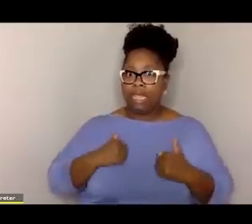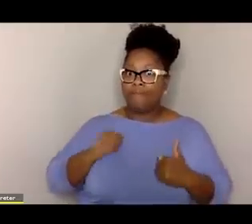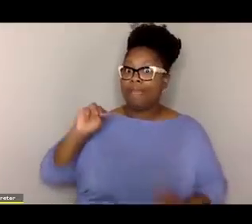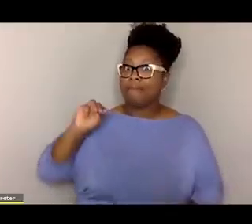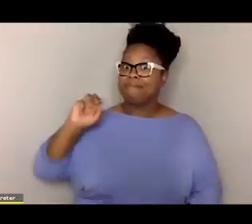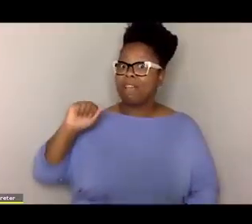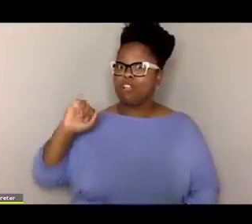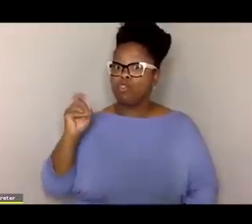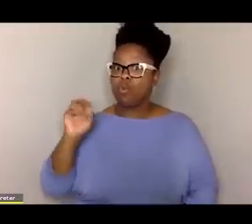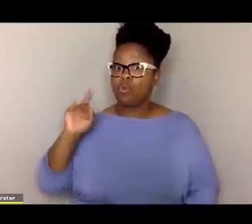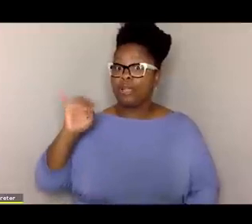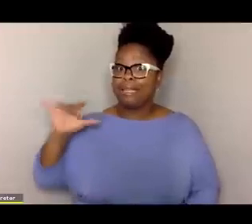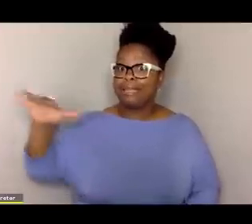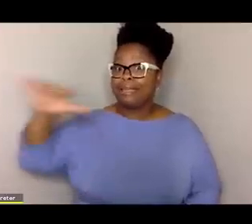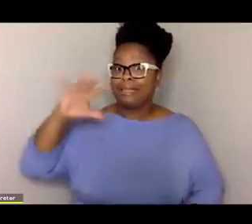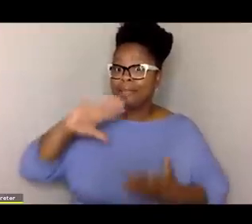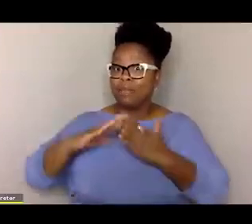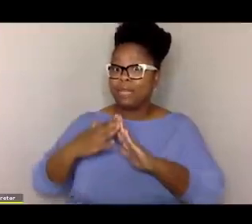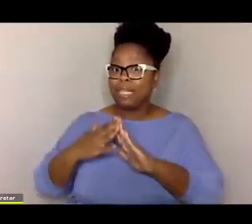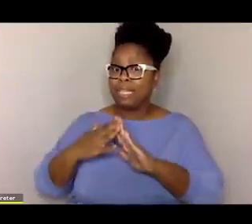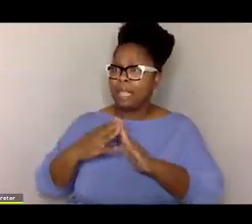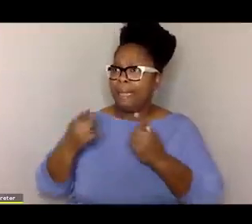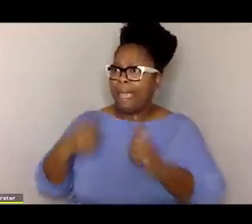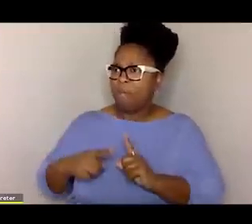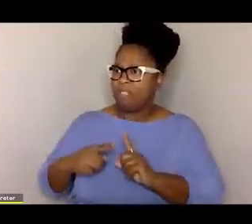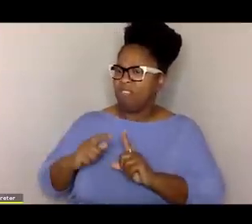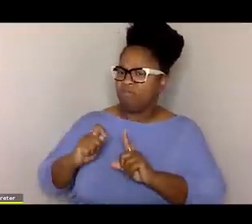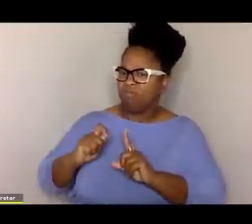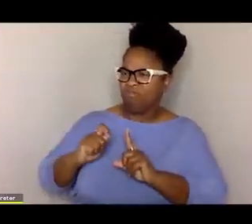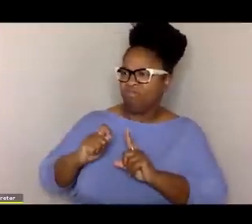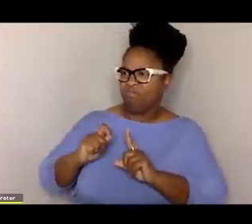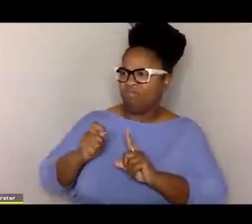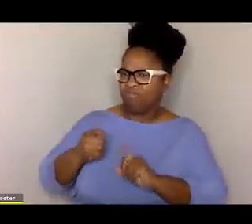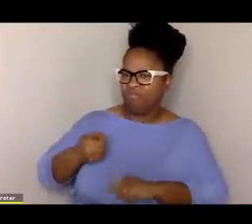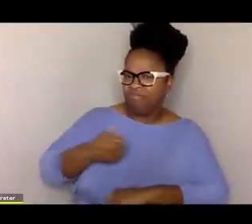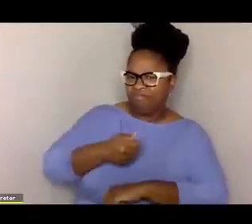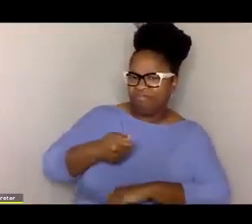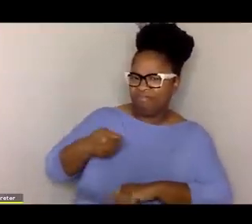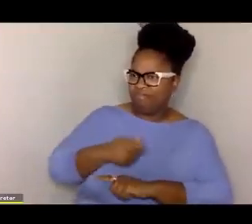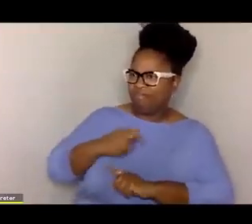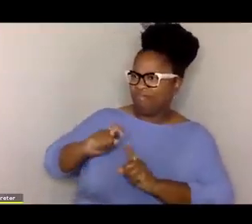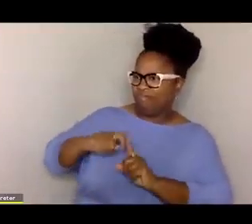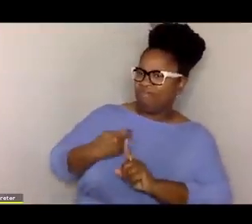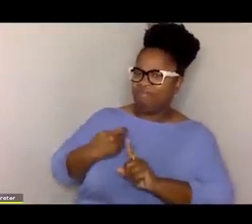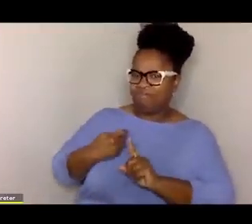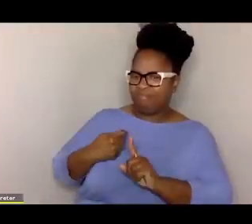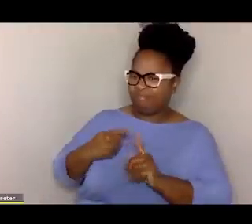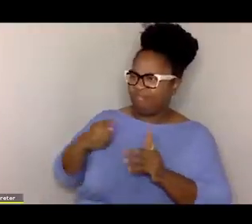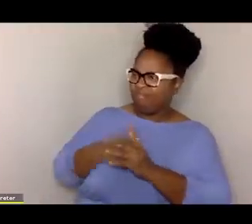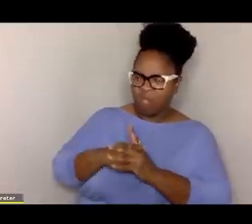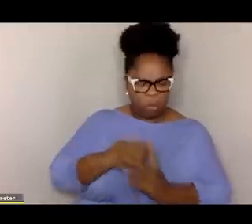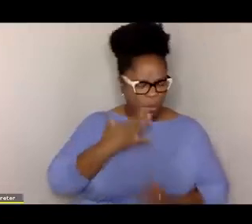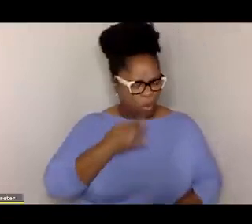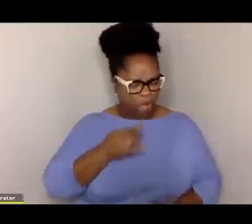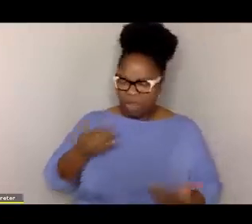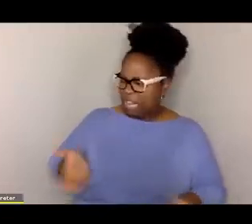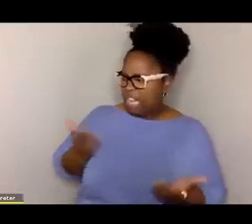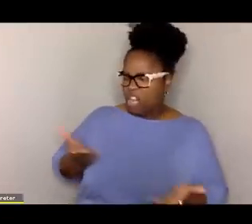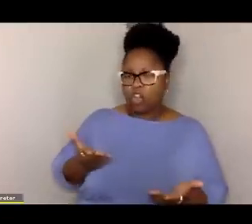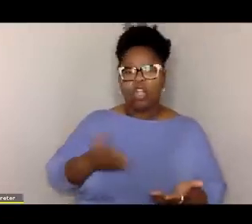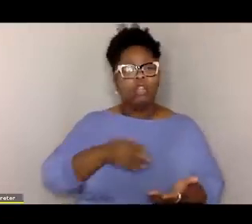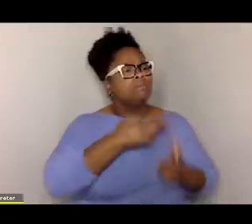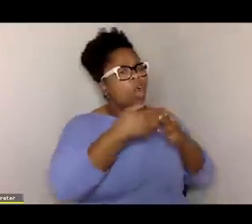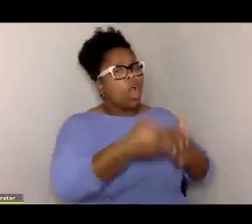a majority community. You're continually getting these little, little doses of like, why are you here?